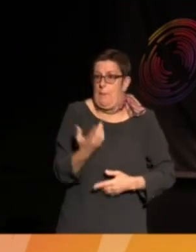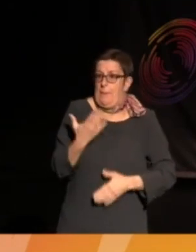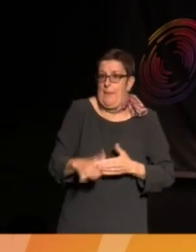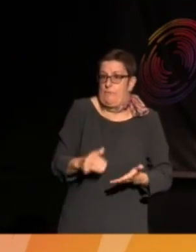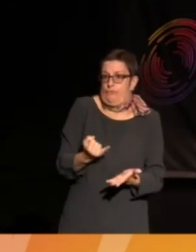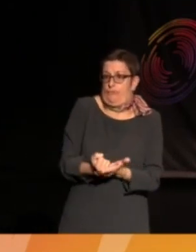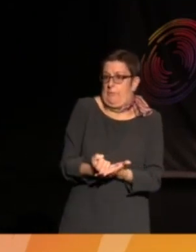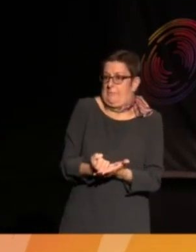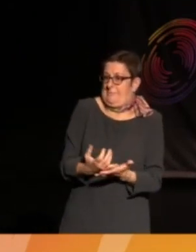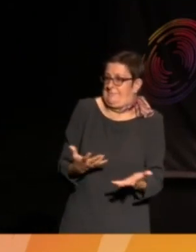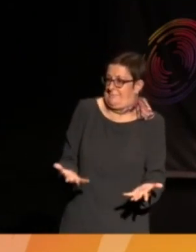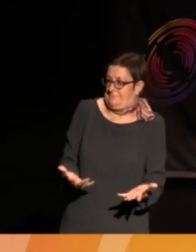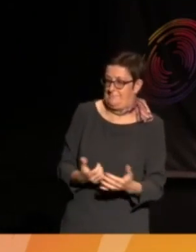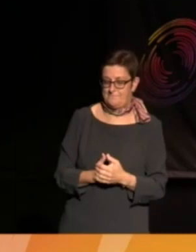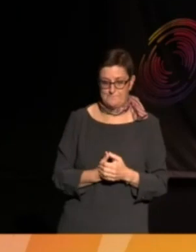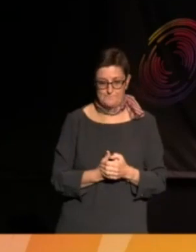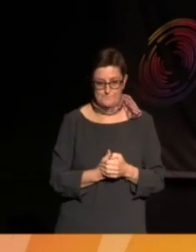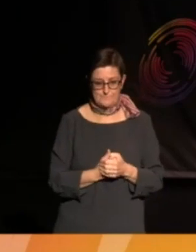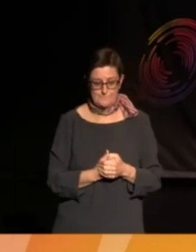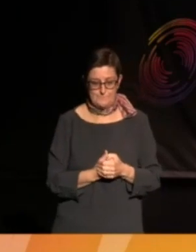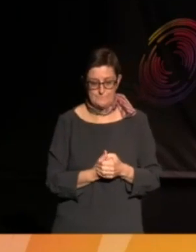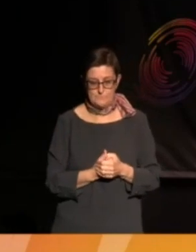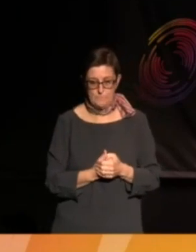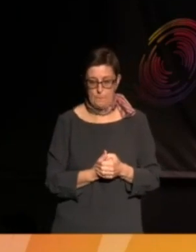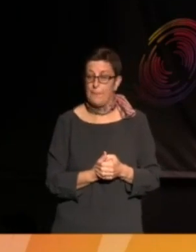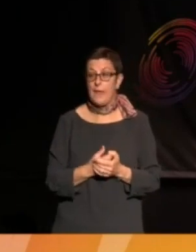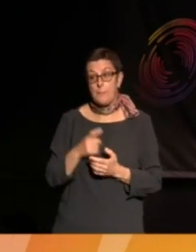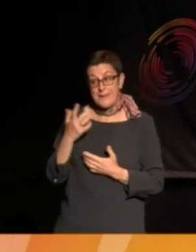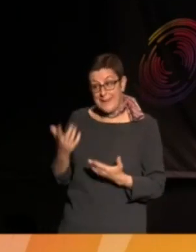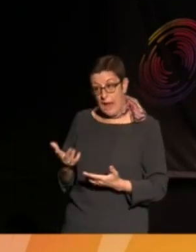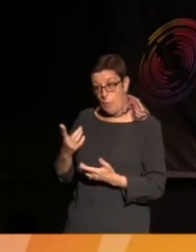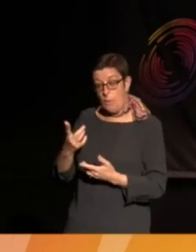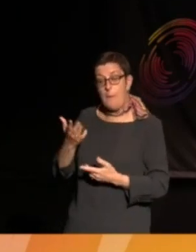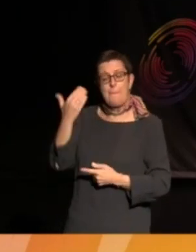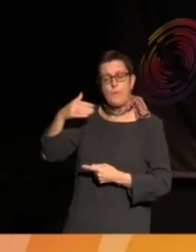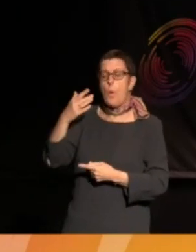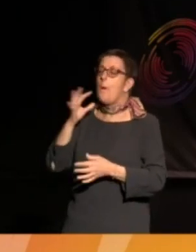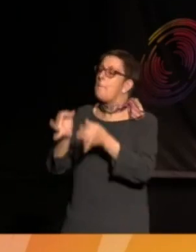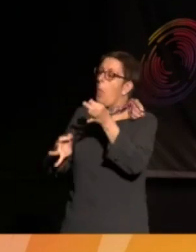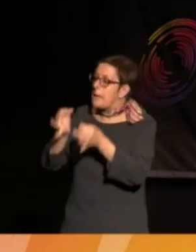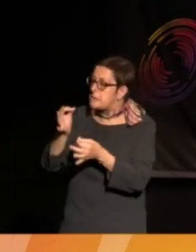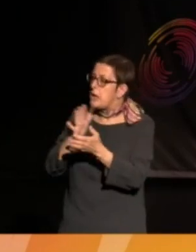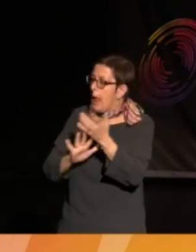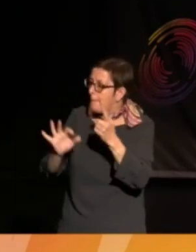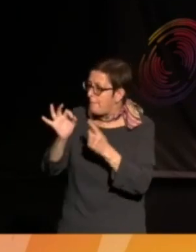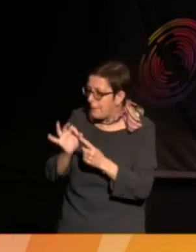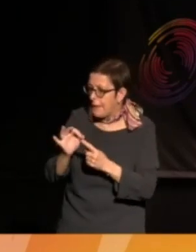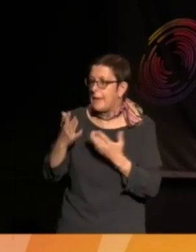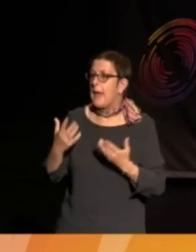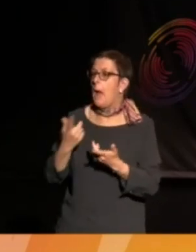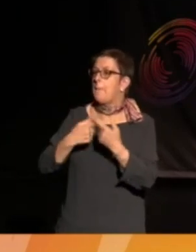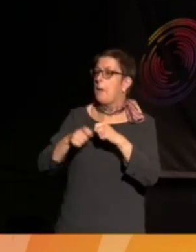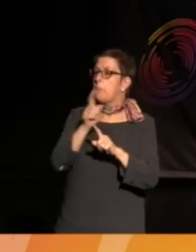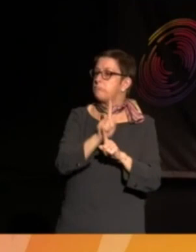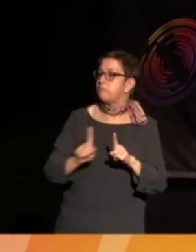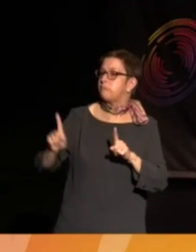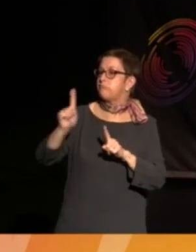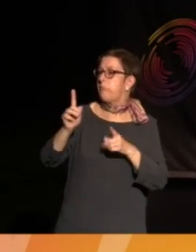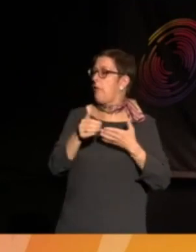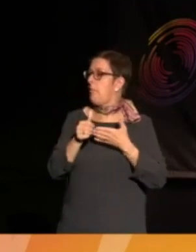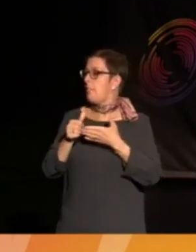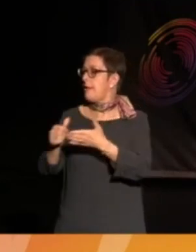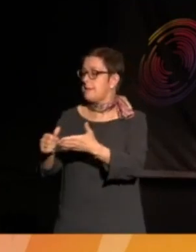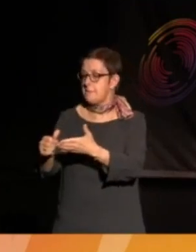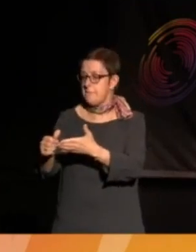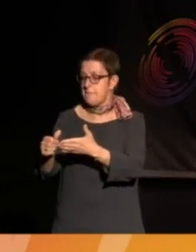But I'm now, you know, not just a politician, but a leader. So this idea of kind of allowing